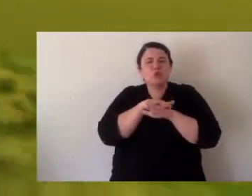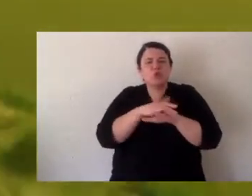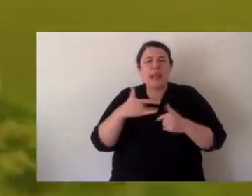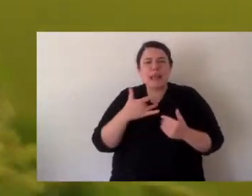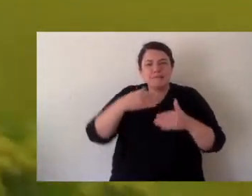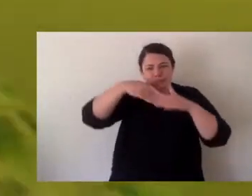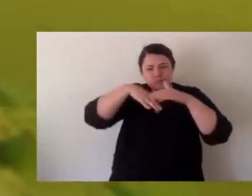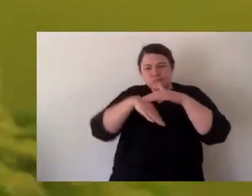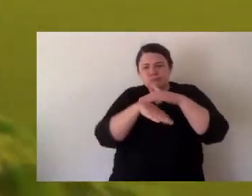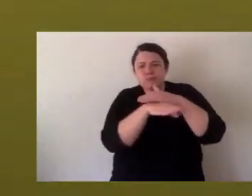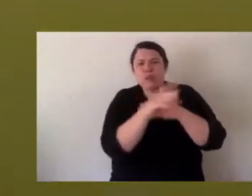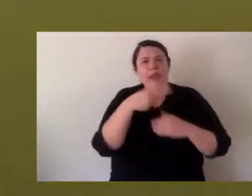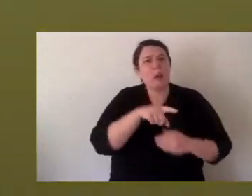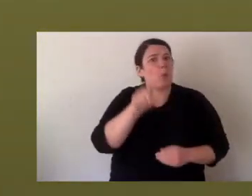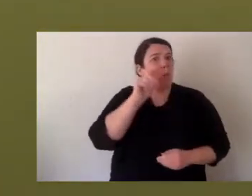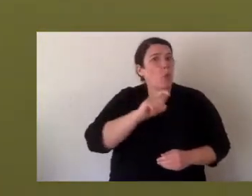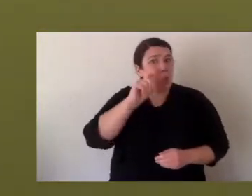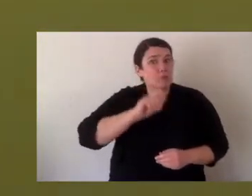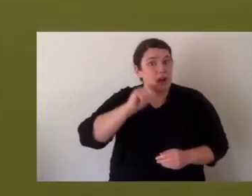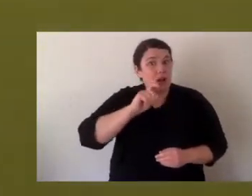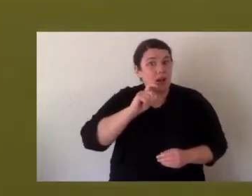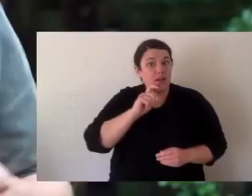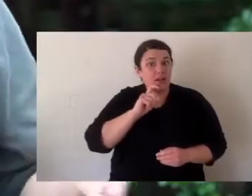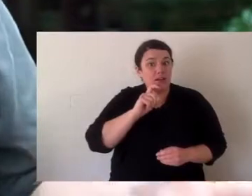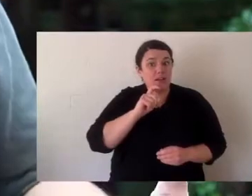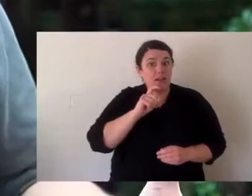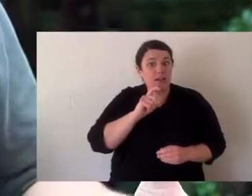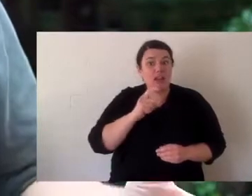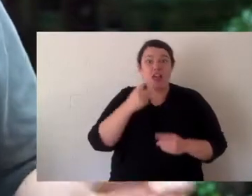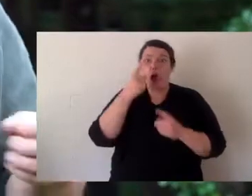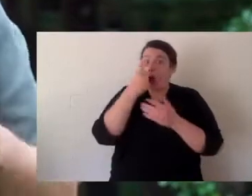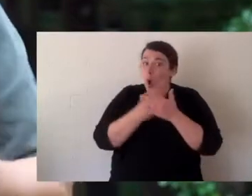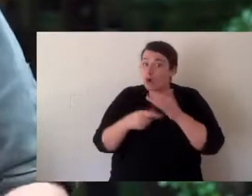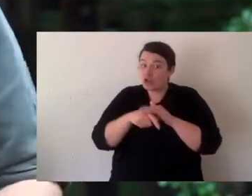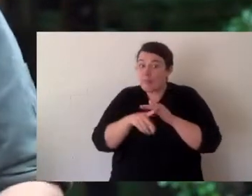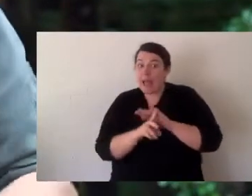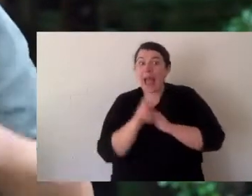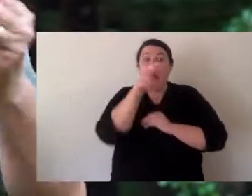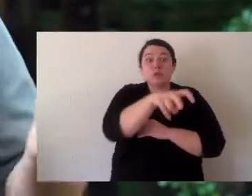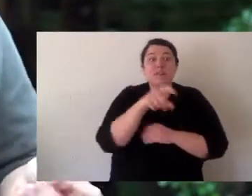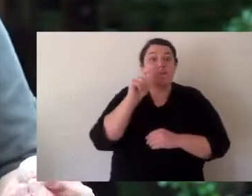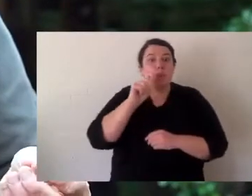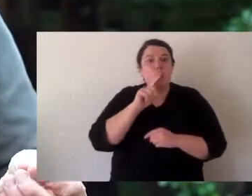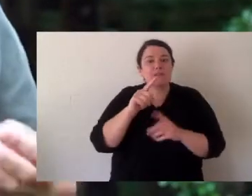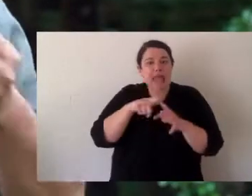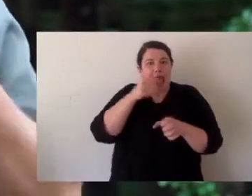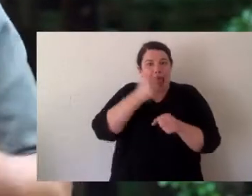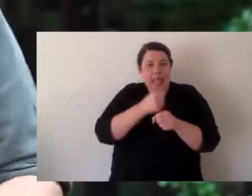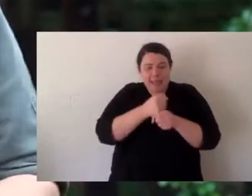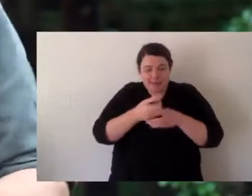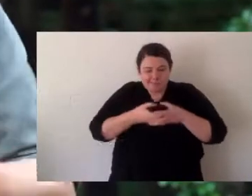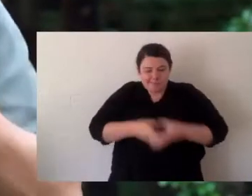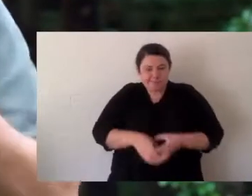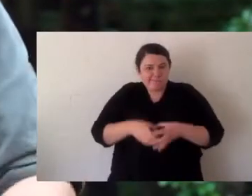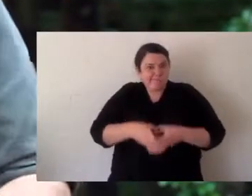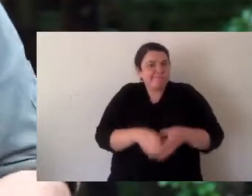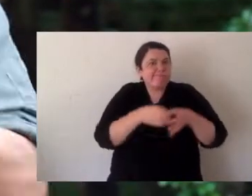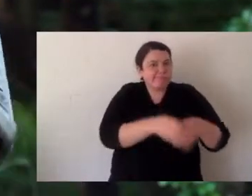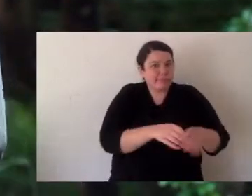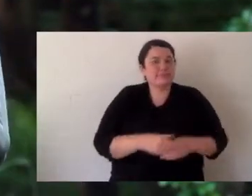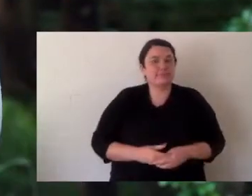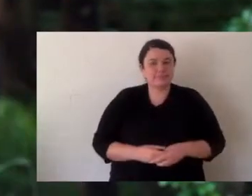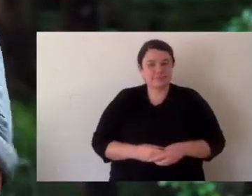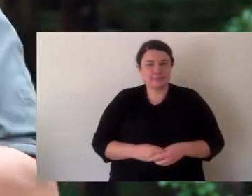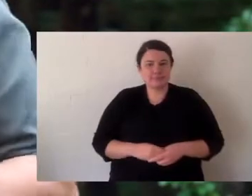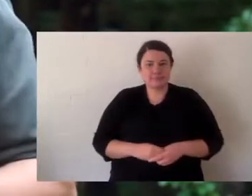Manning River Turtles are aquatic. They live in the water. The only time they come out of water is when females come